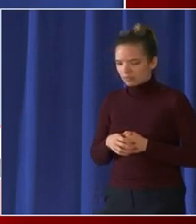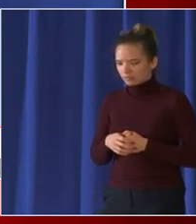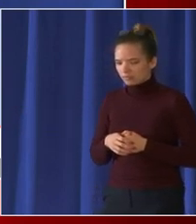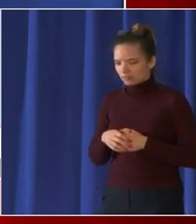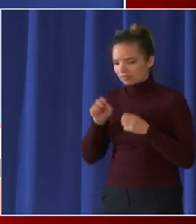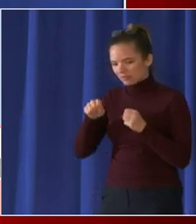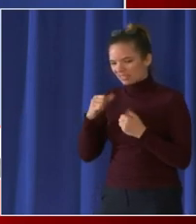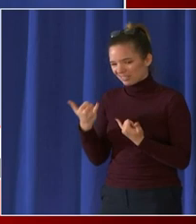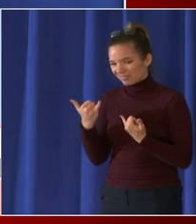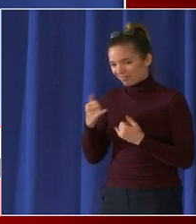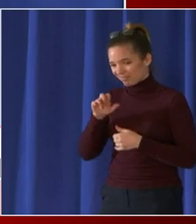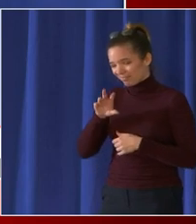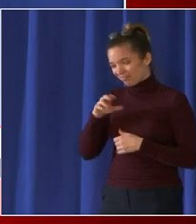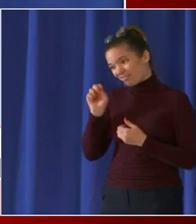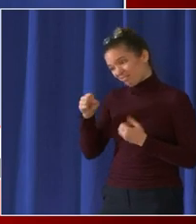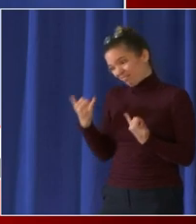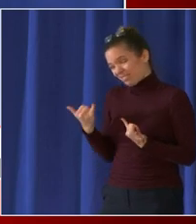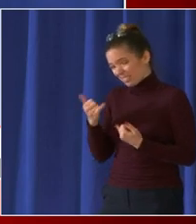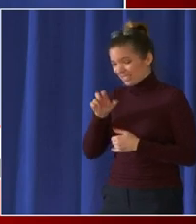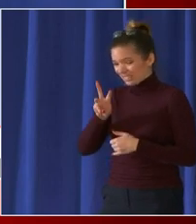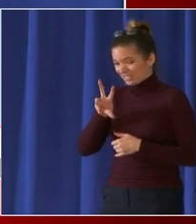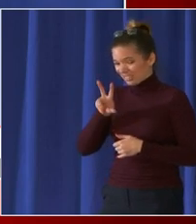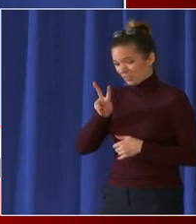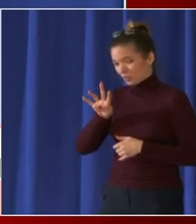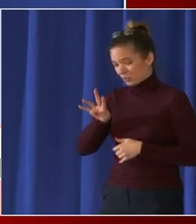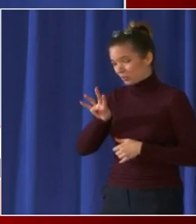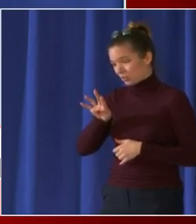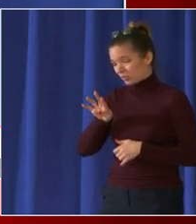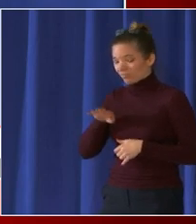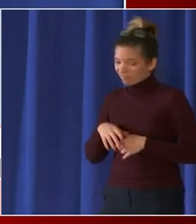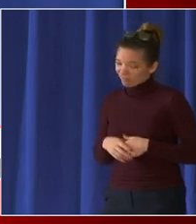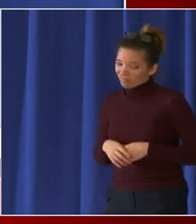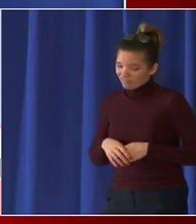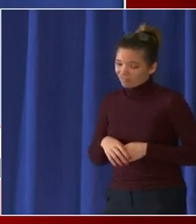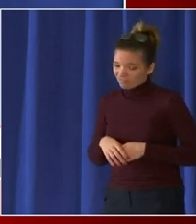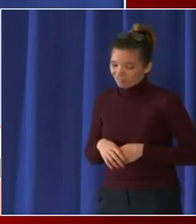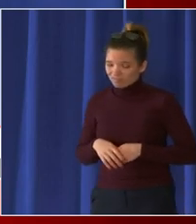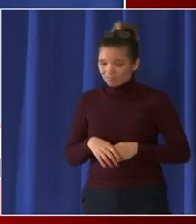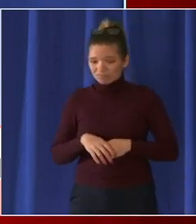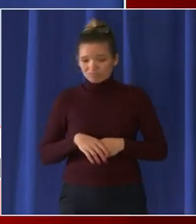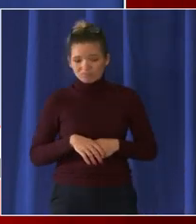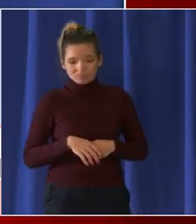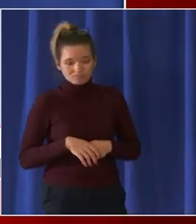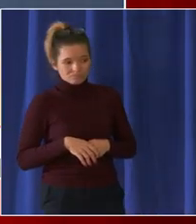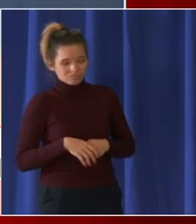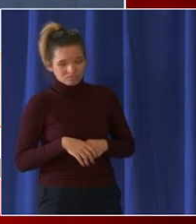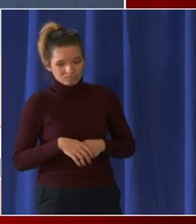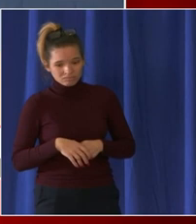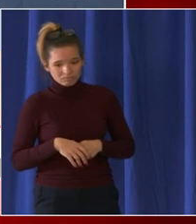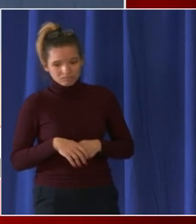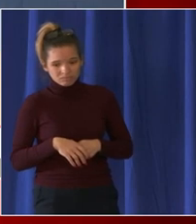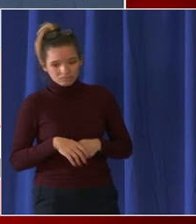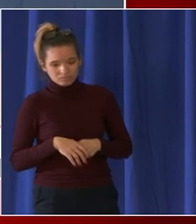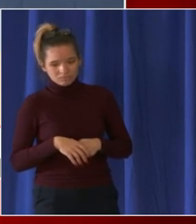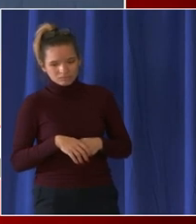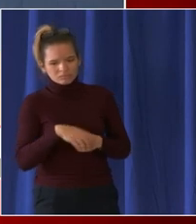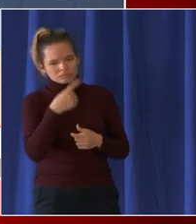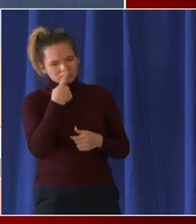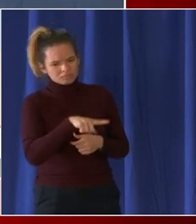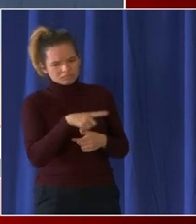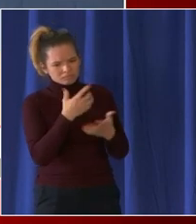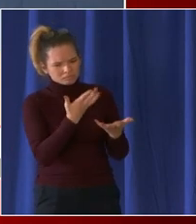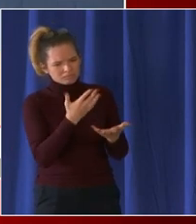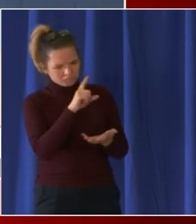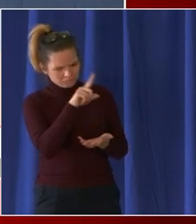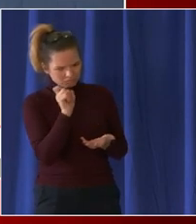okay michael and then mark thanks mayor i'm wondering if you can provide an update on the vaccine mandate for